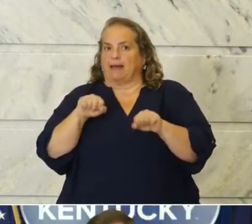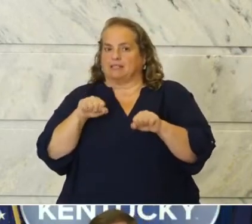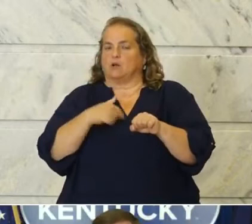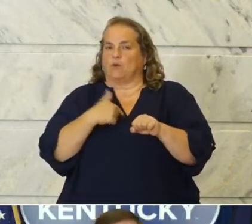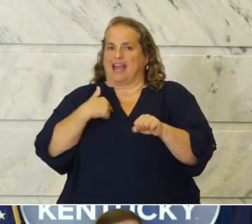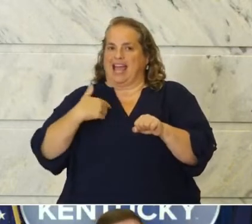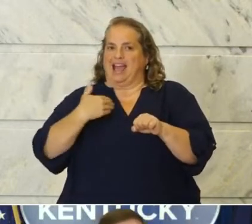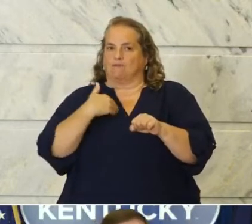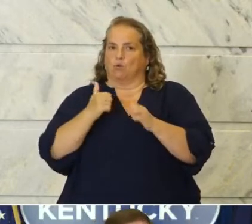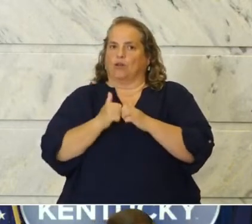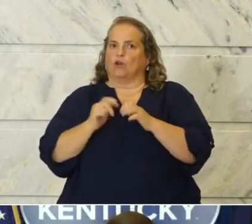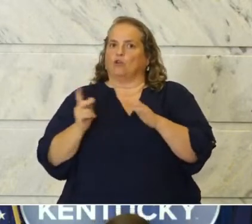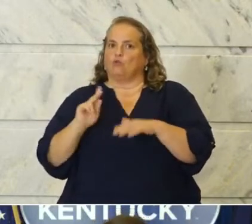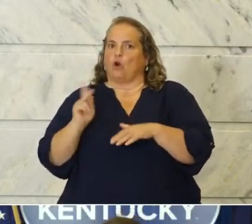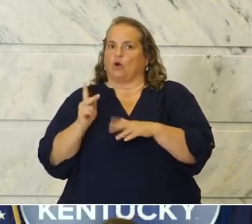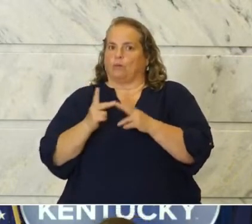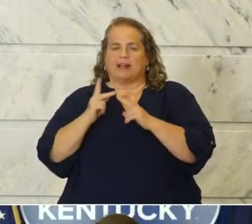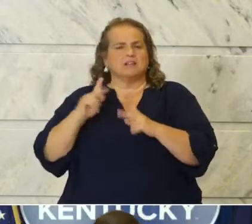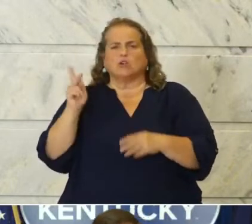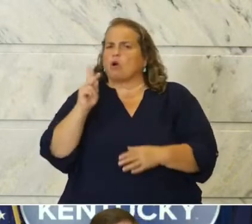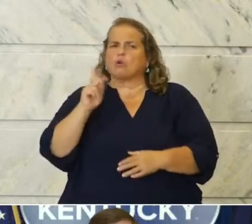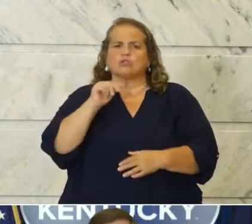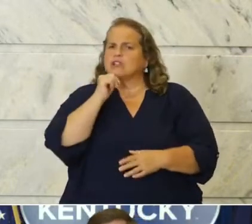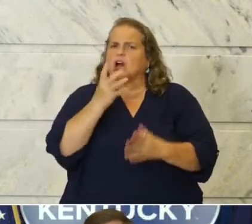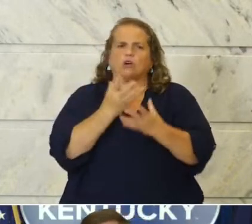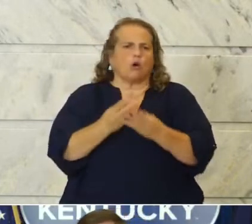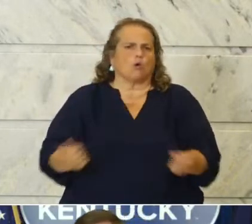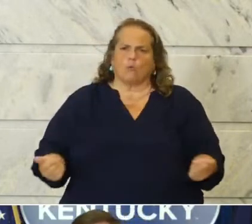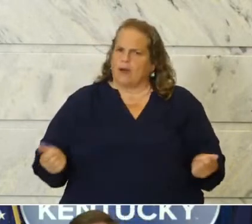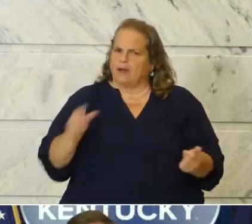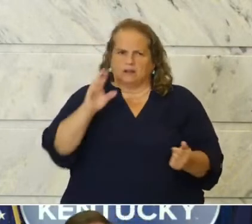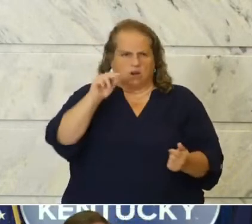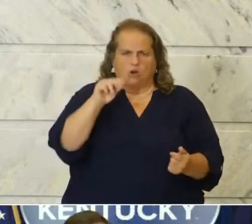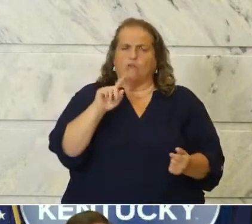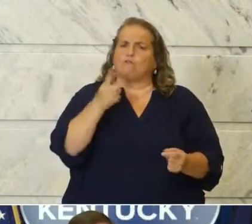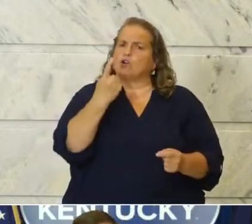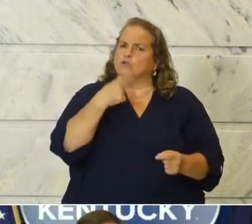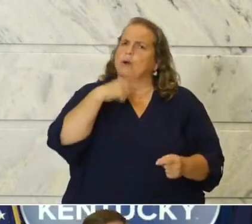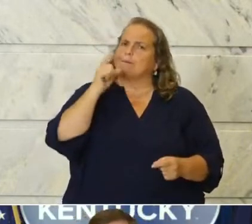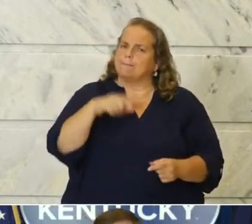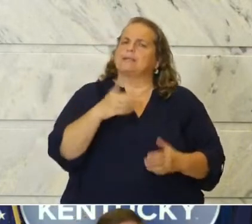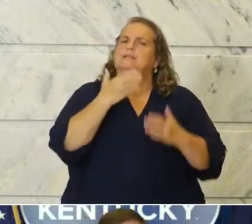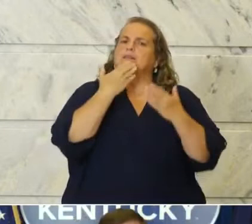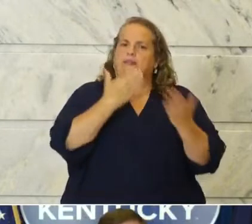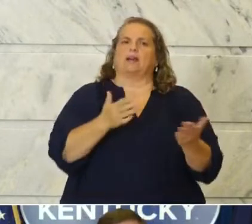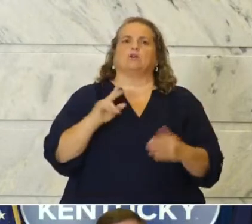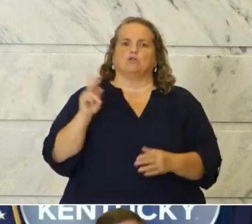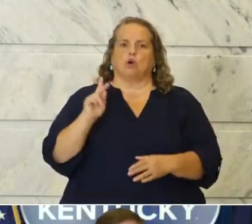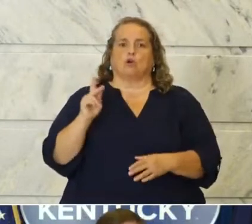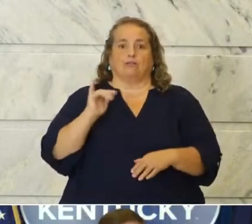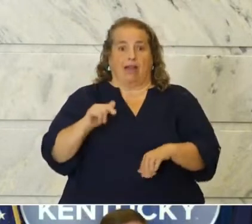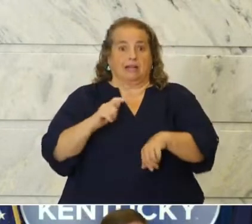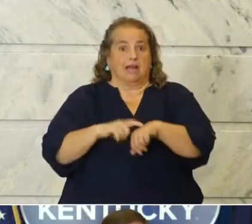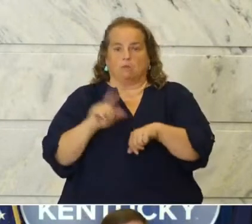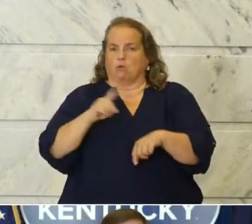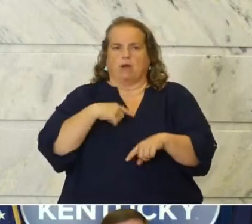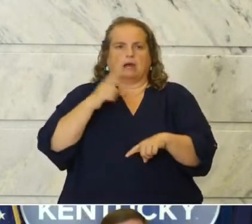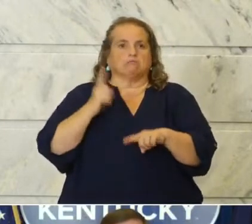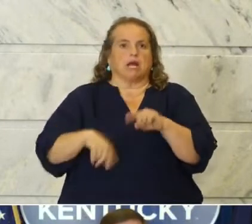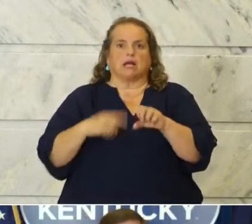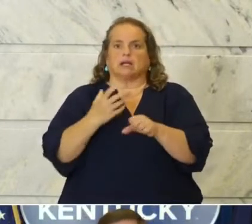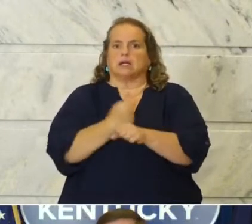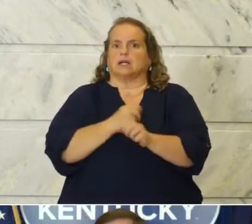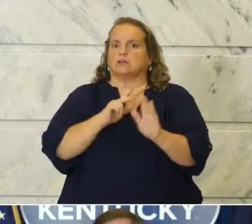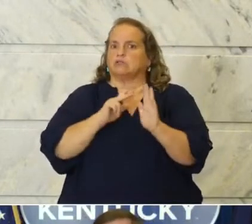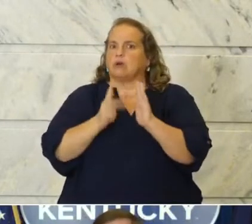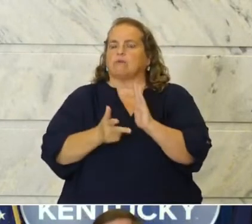and Kroger isn't going away. First, we ought to thank them at a time when we couldn't get these sites up and running. They were